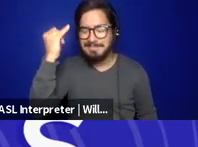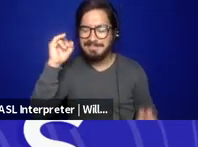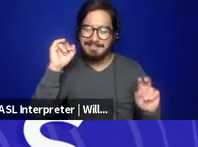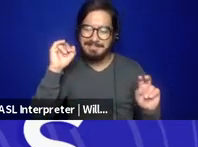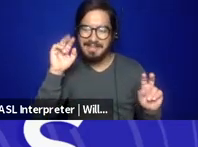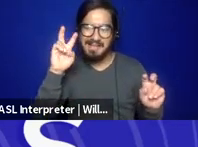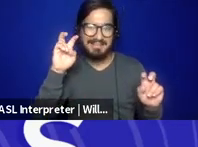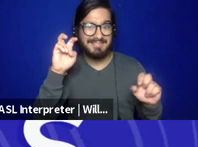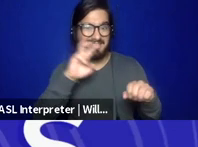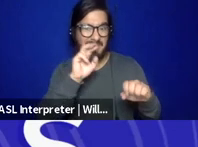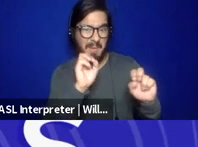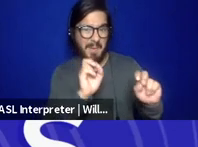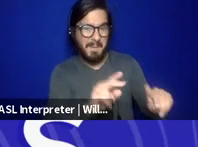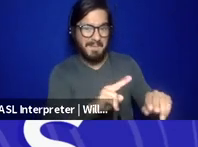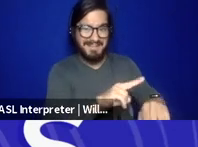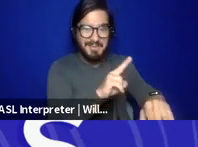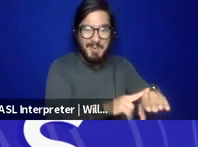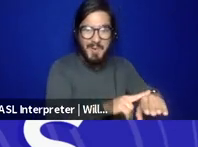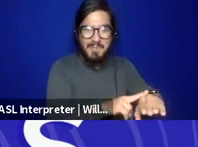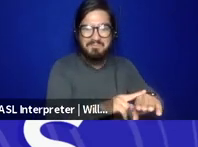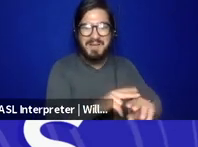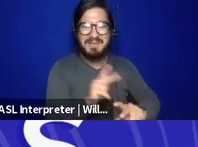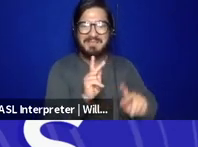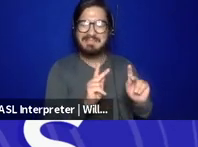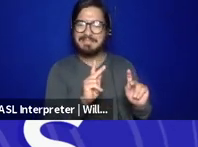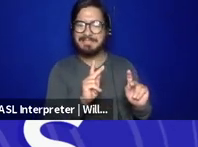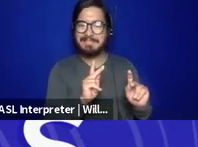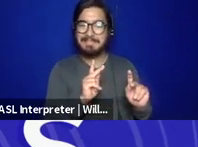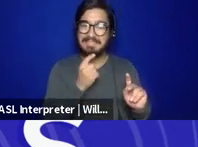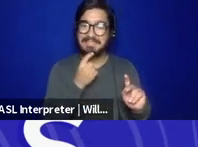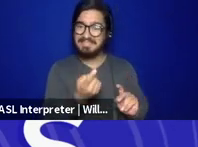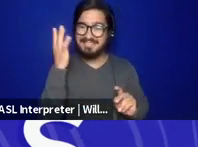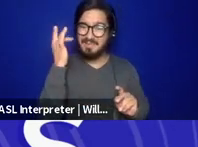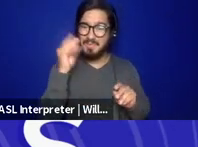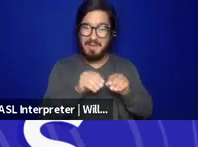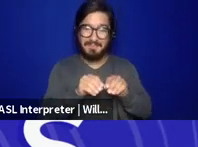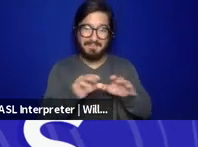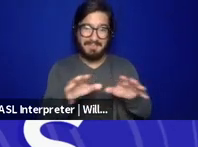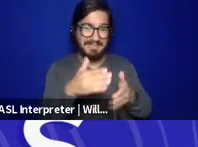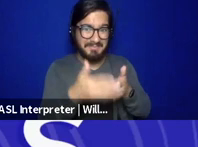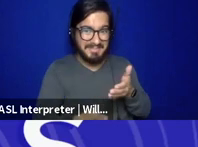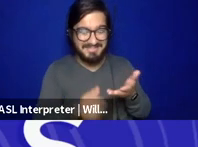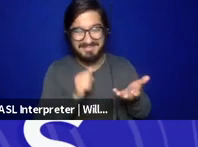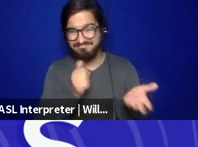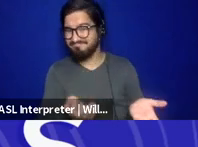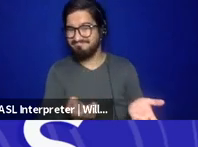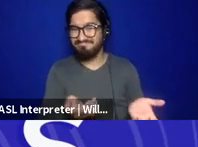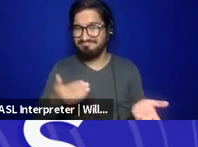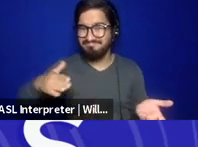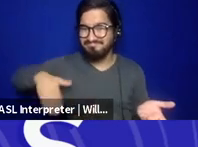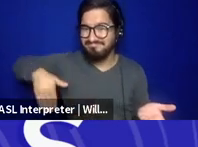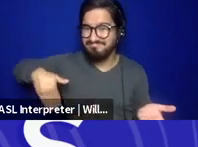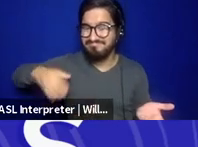unfortunately so many people have sort of started to say as if a pandemic has ended, which it hasn't. And even if it had